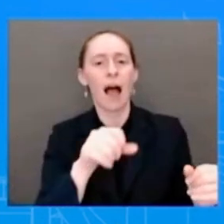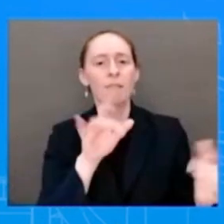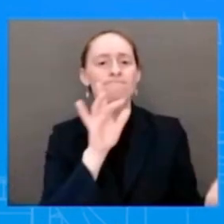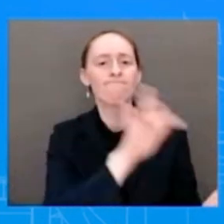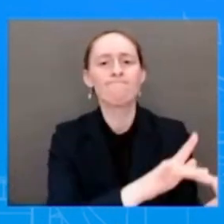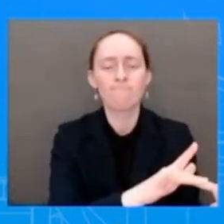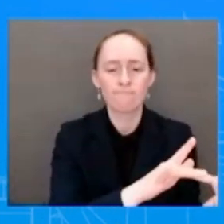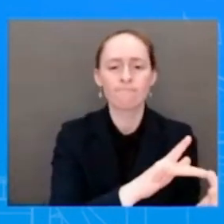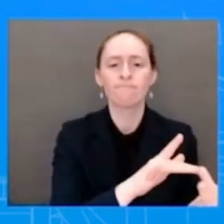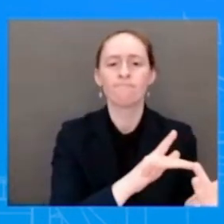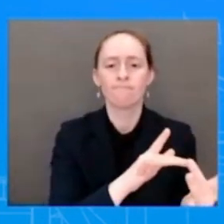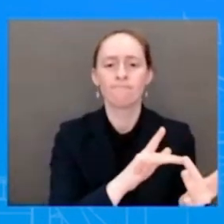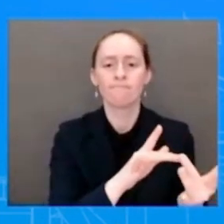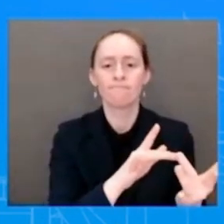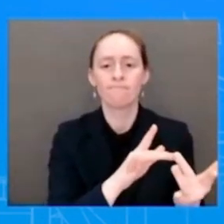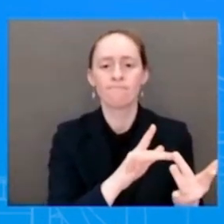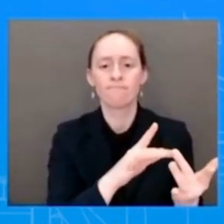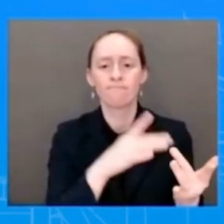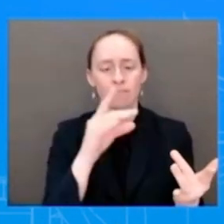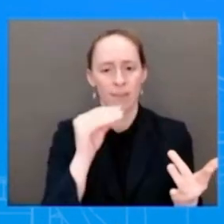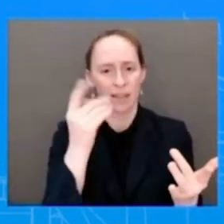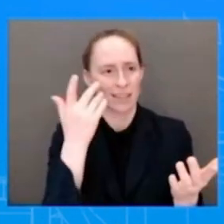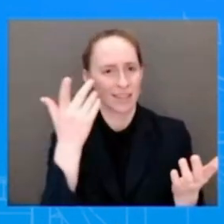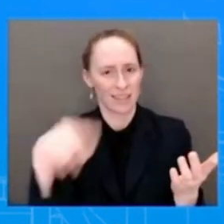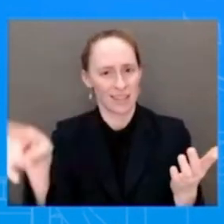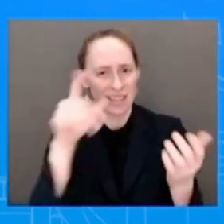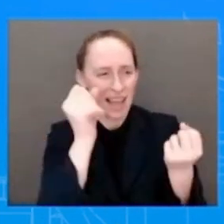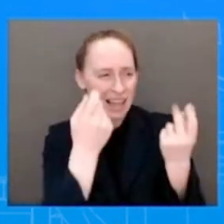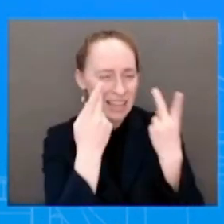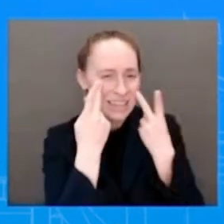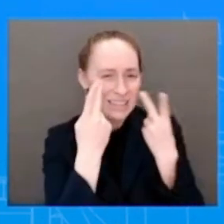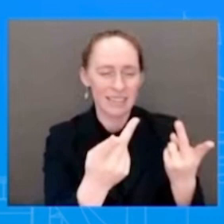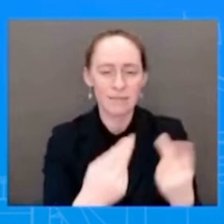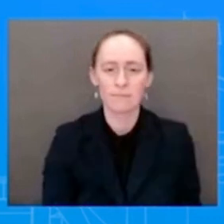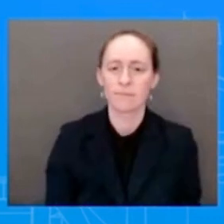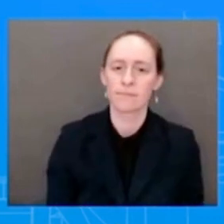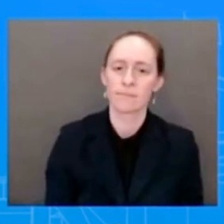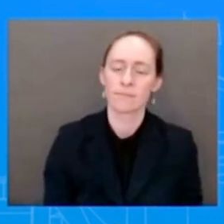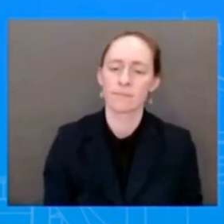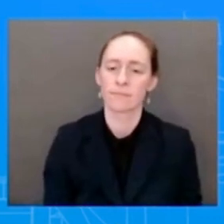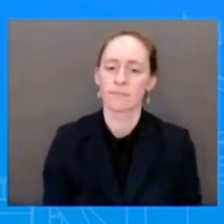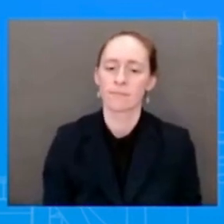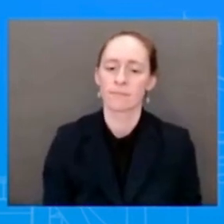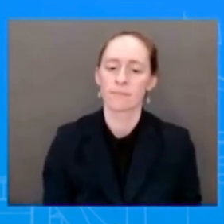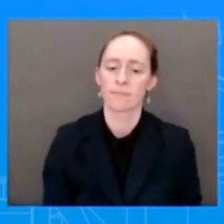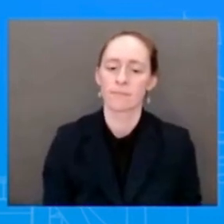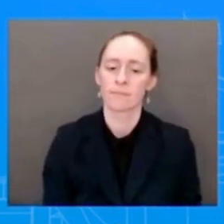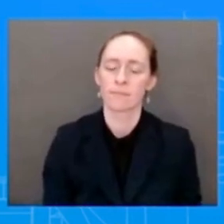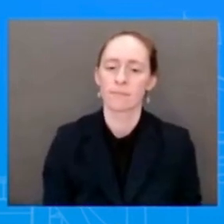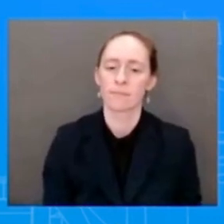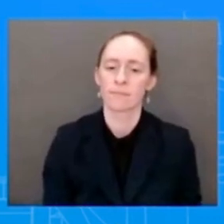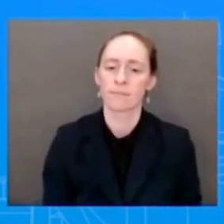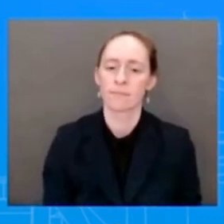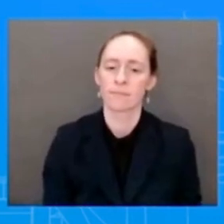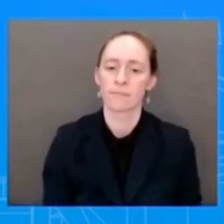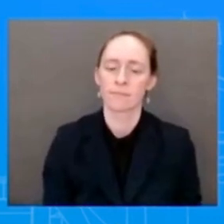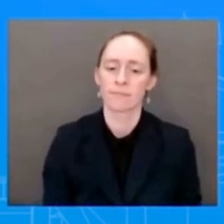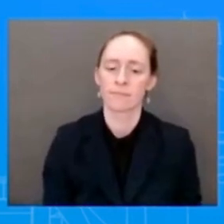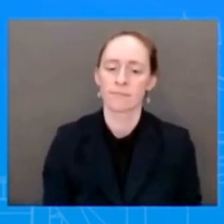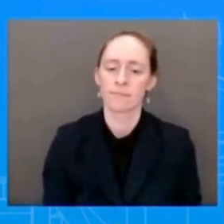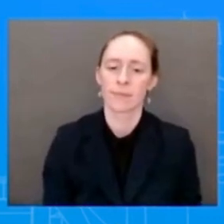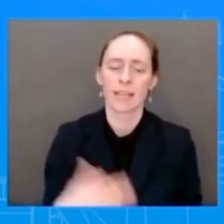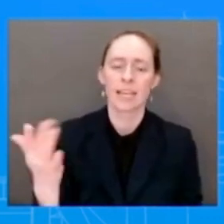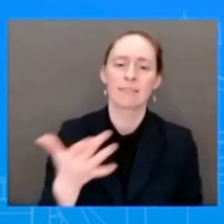able to see how the President uses what he does so well, his understanding, his